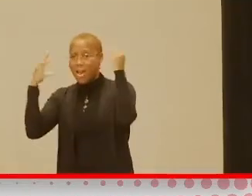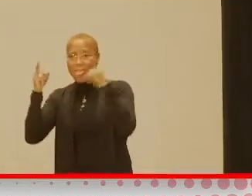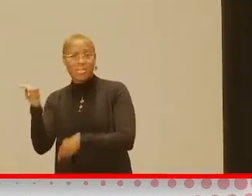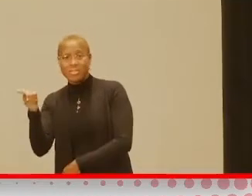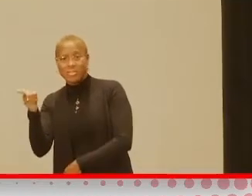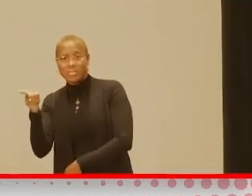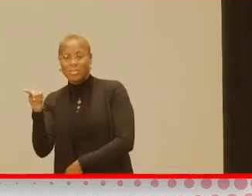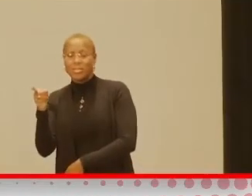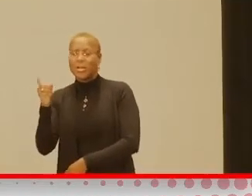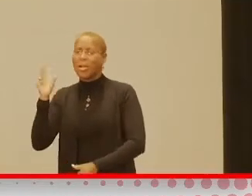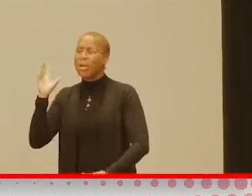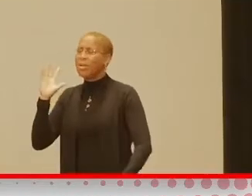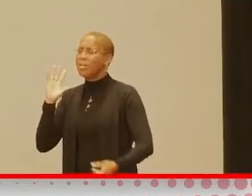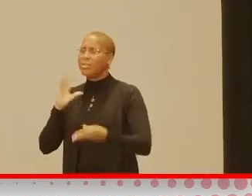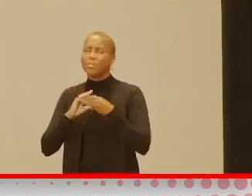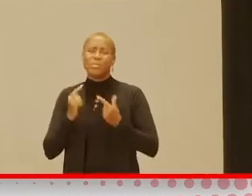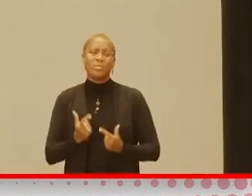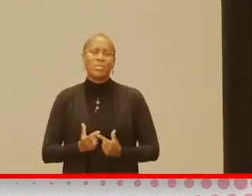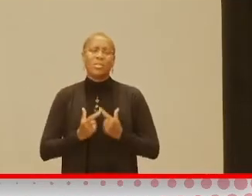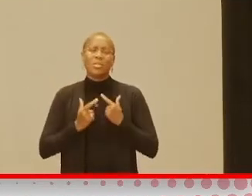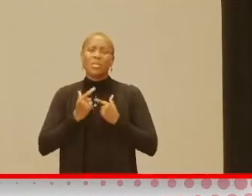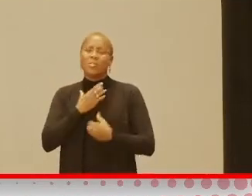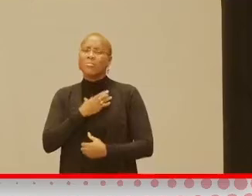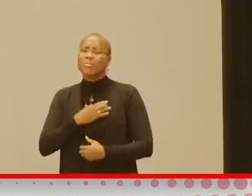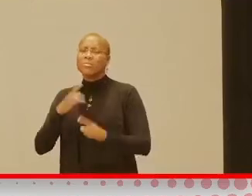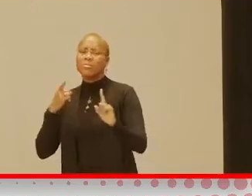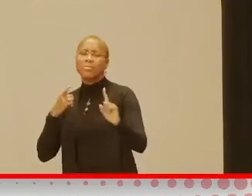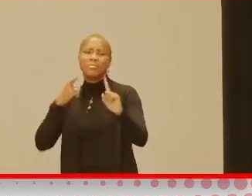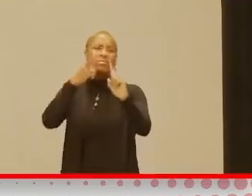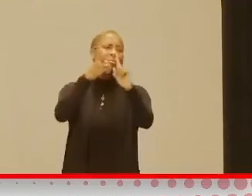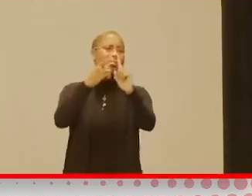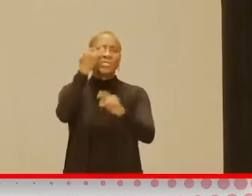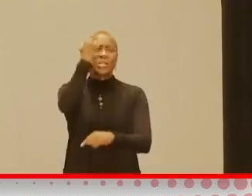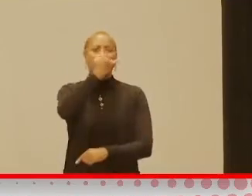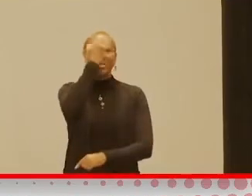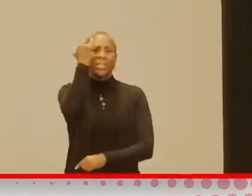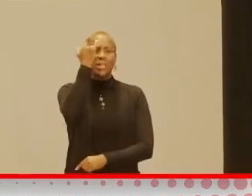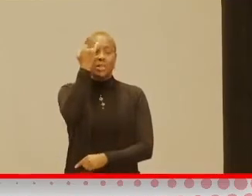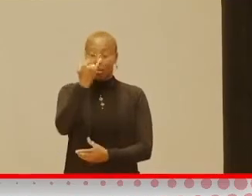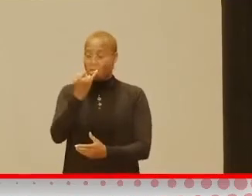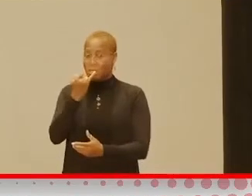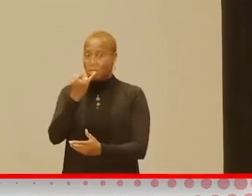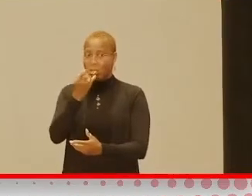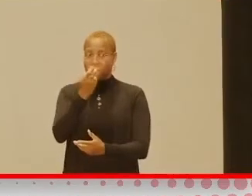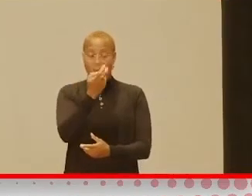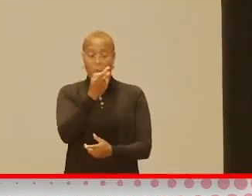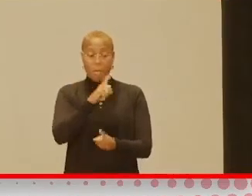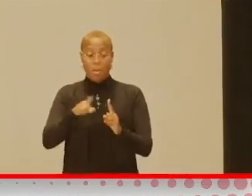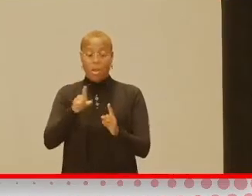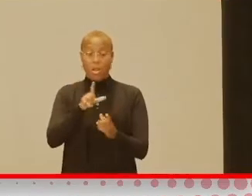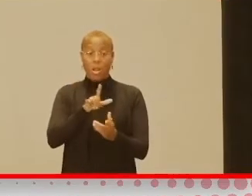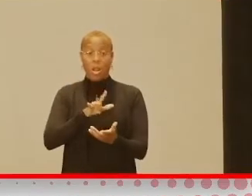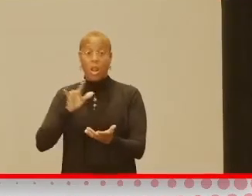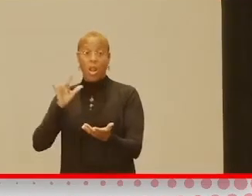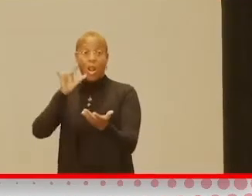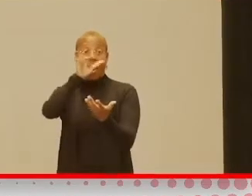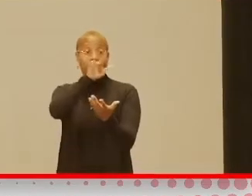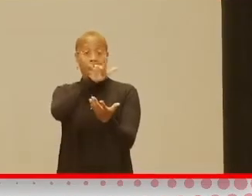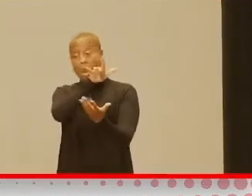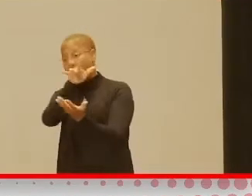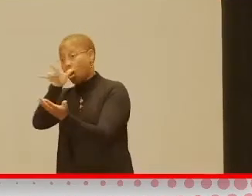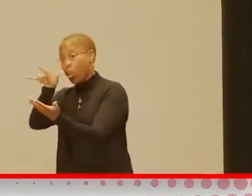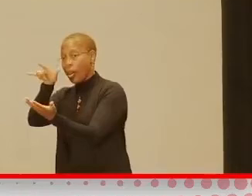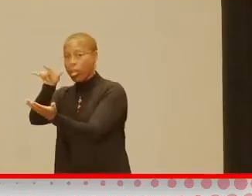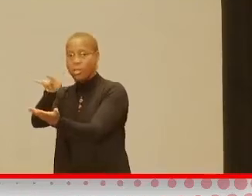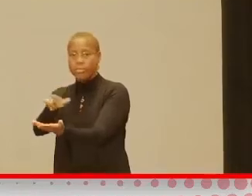All my life I've dreamed of going to Italy. But there's been a change in the flight plan. They've